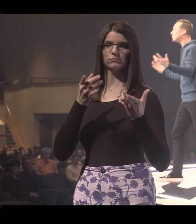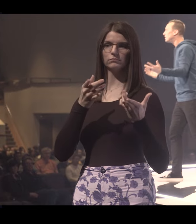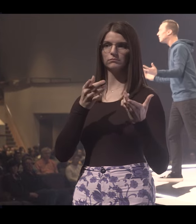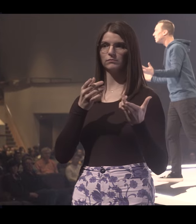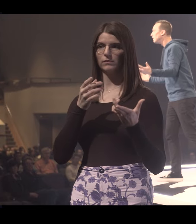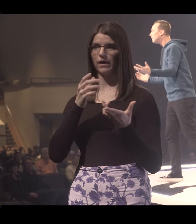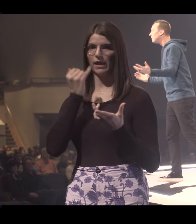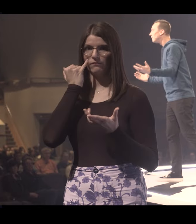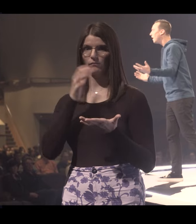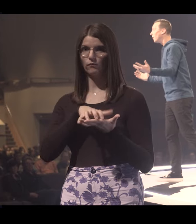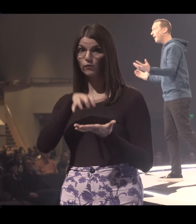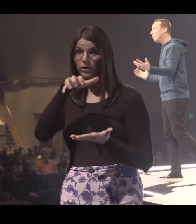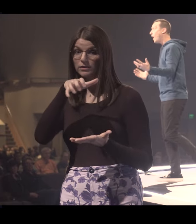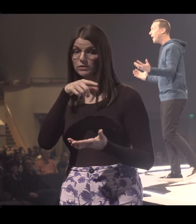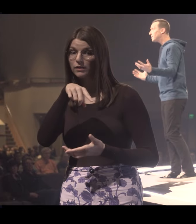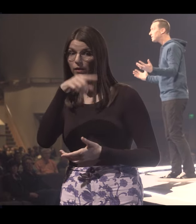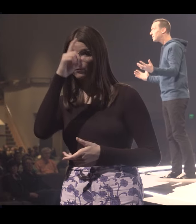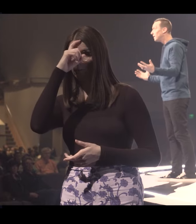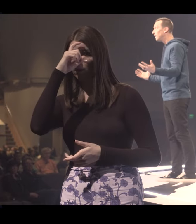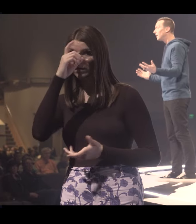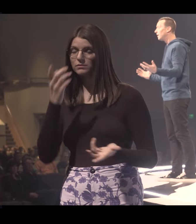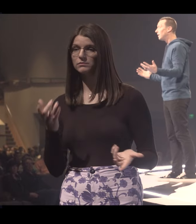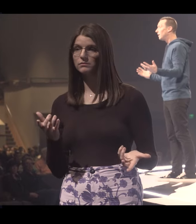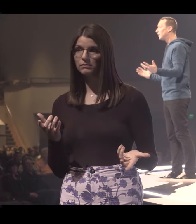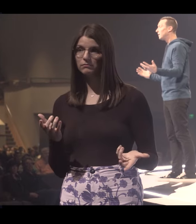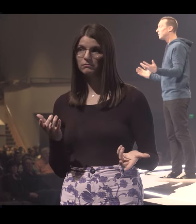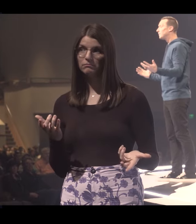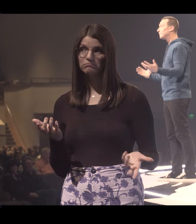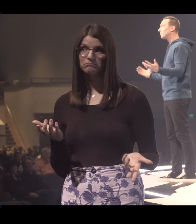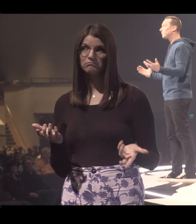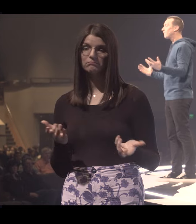if someone's rich? Are they wise?